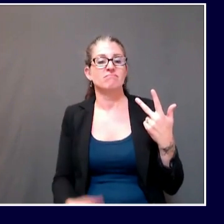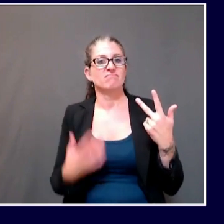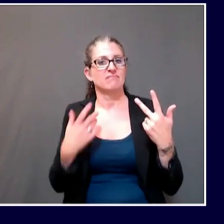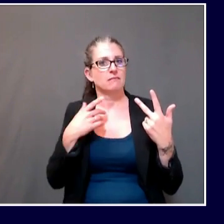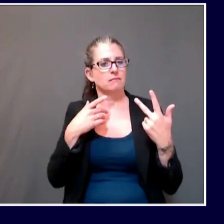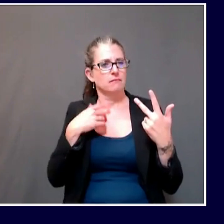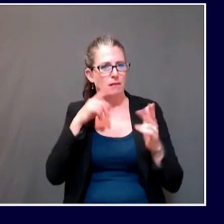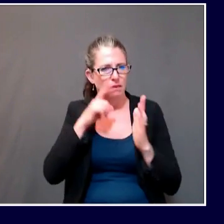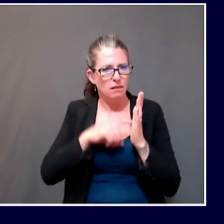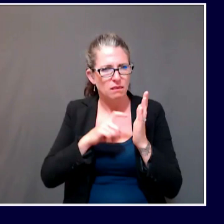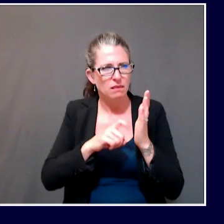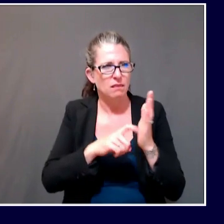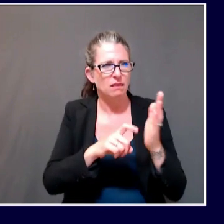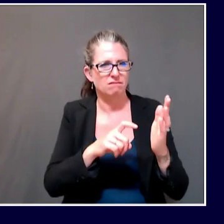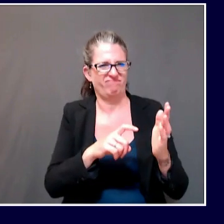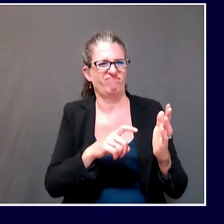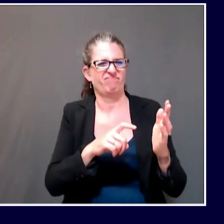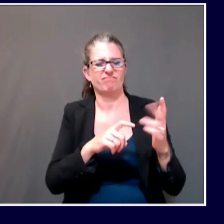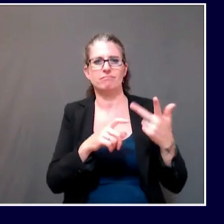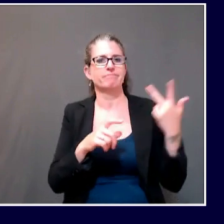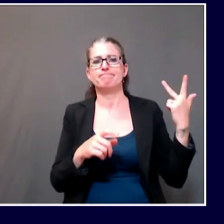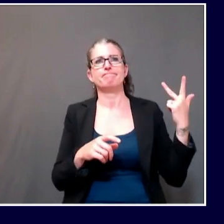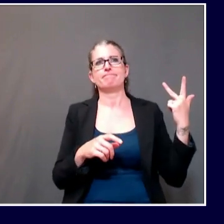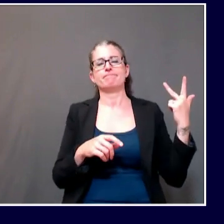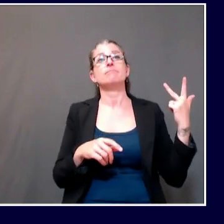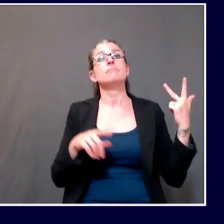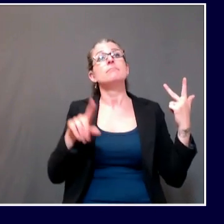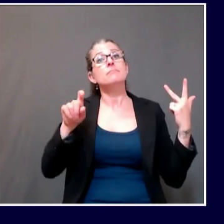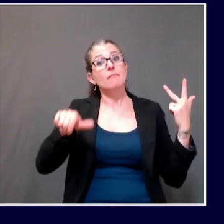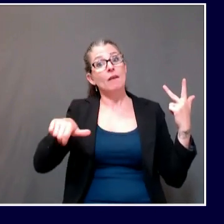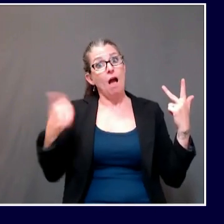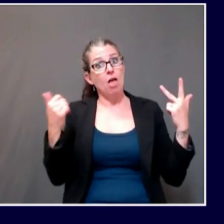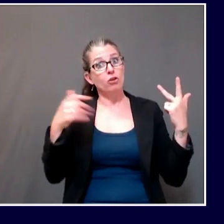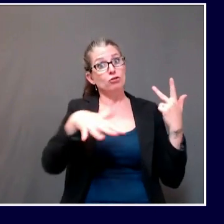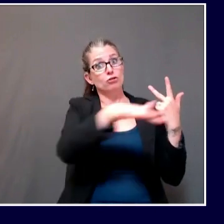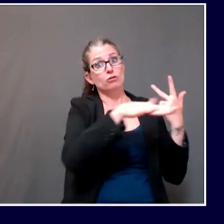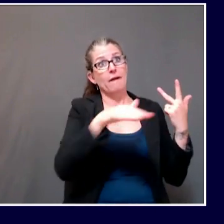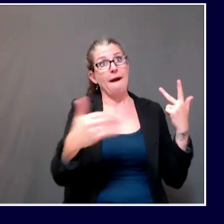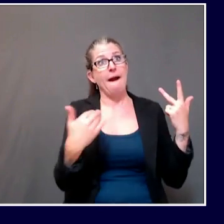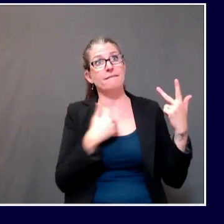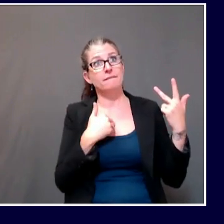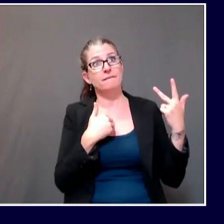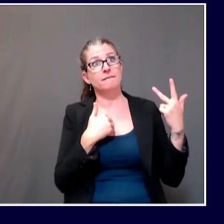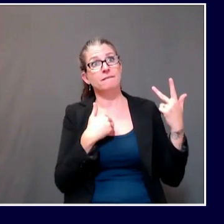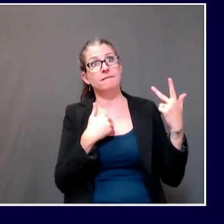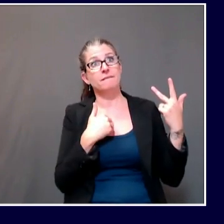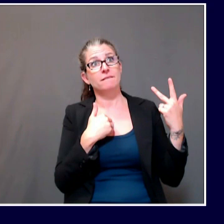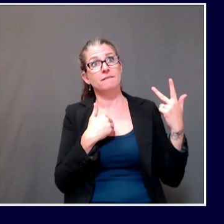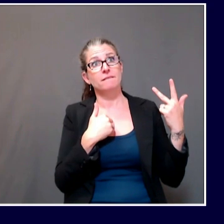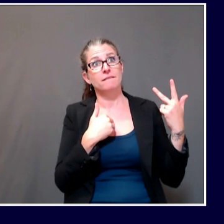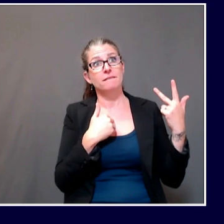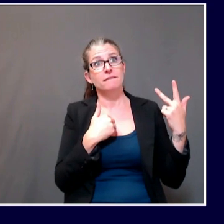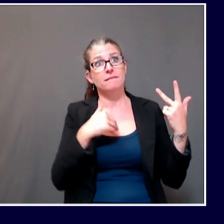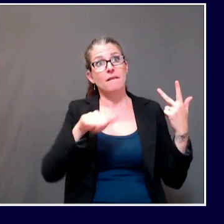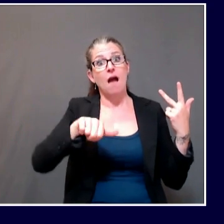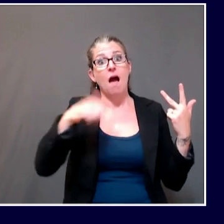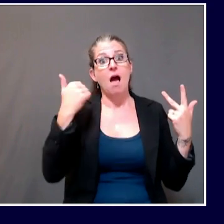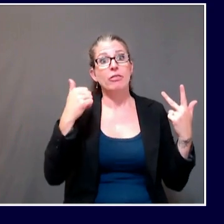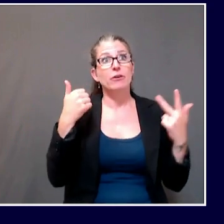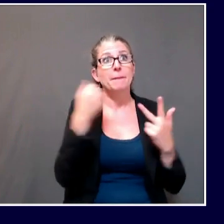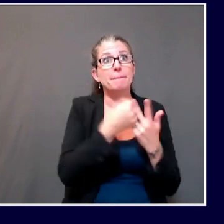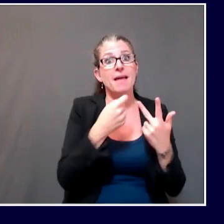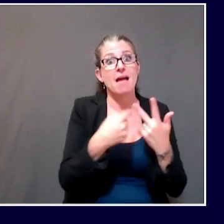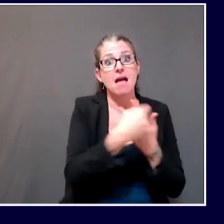of the wedding or the reception where transmission could have occurred that would account for those three cases. That's one thing our